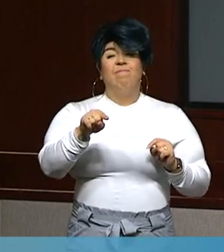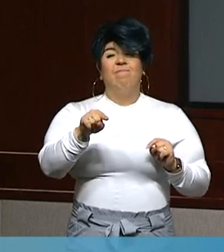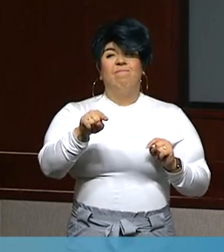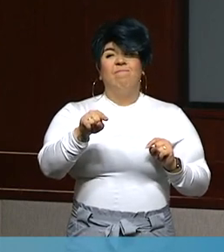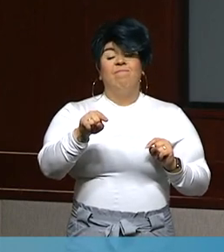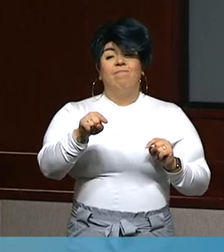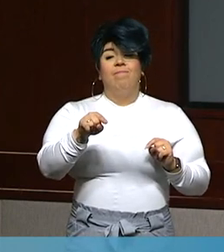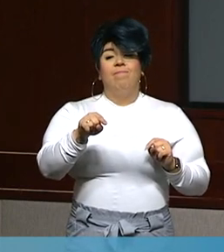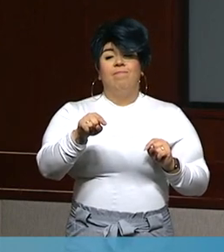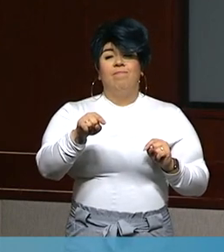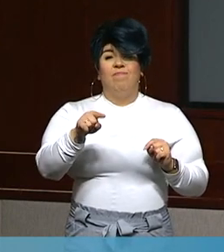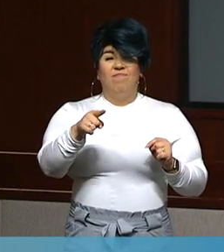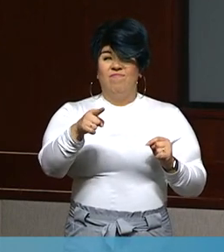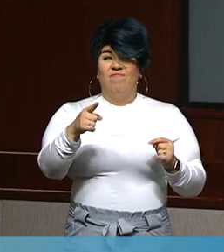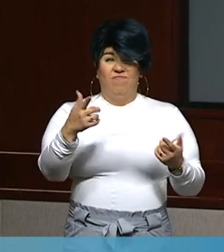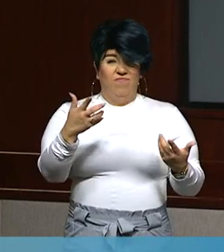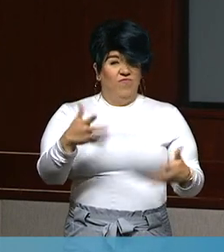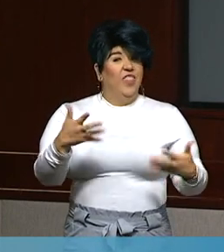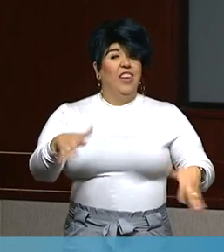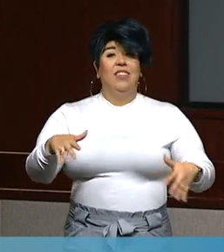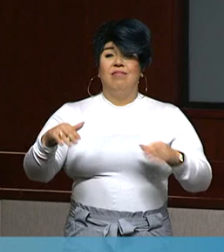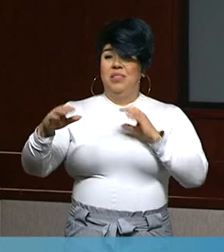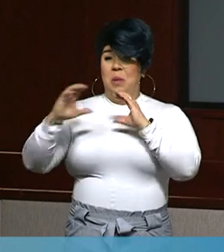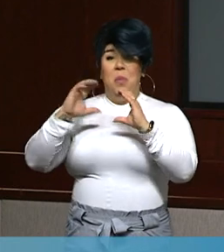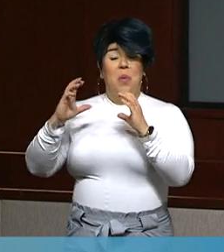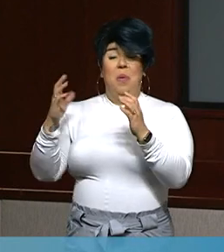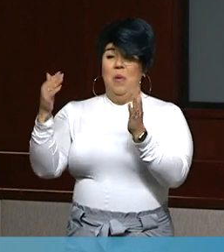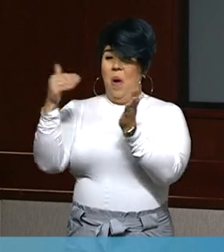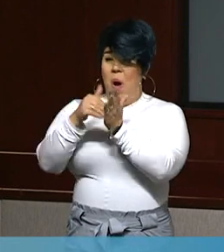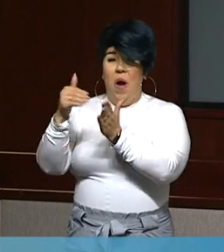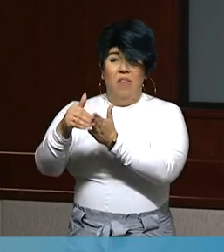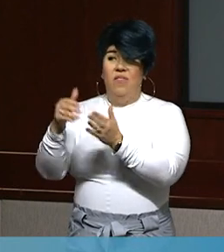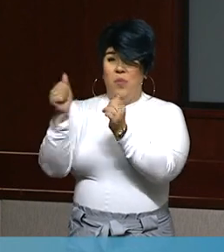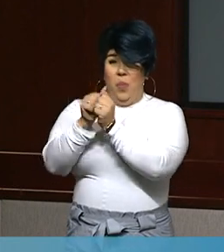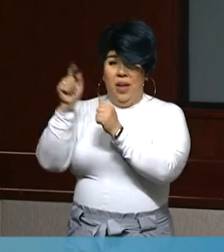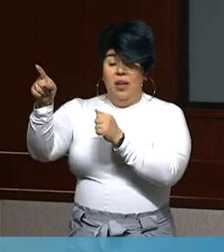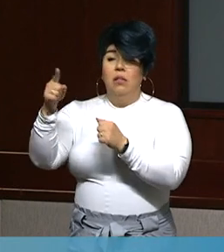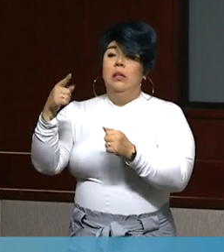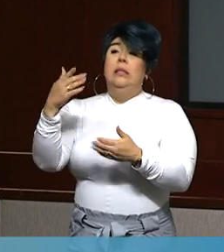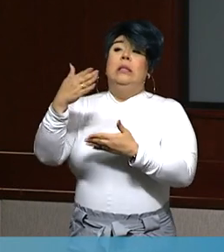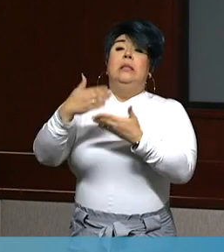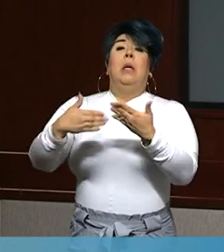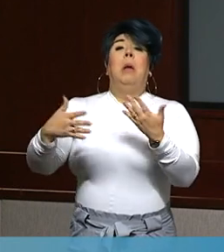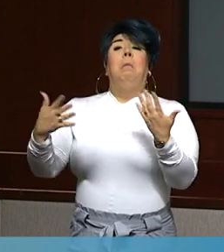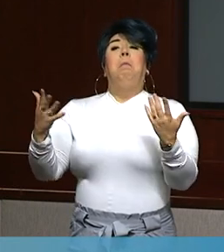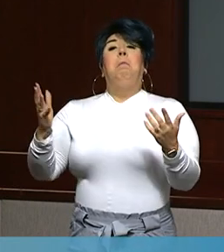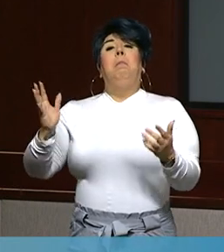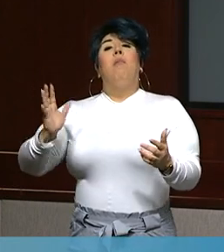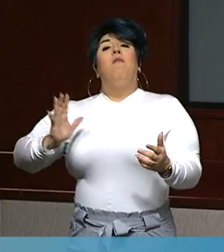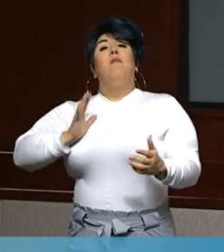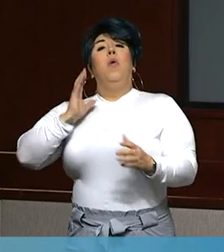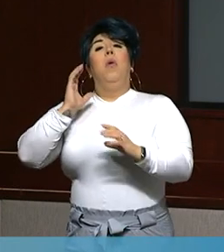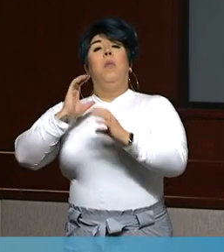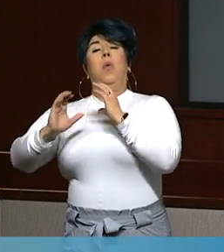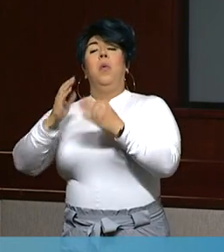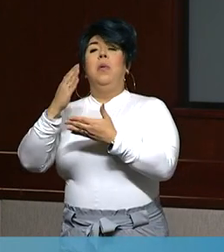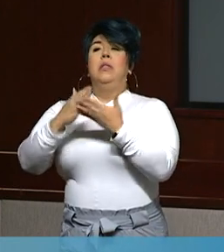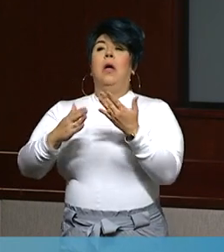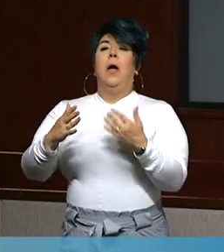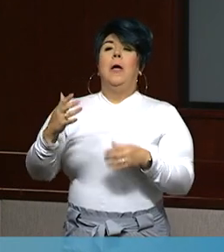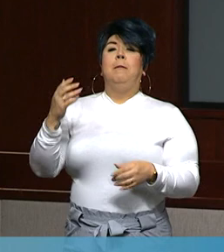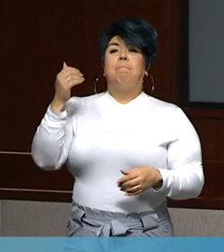of communication happening, whether it's direct pushback on any number of these orders